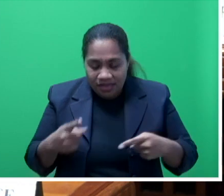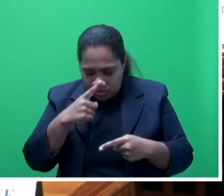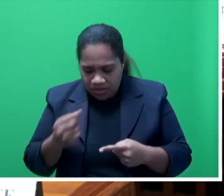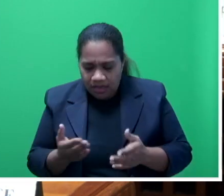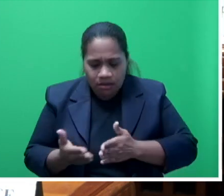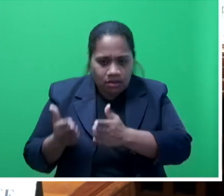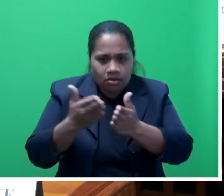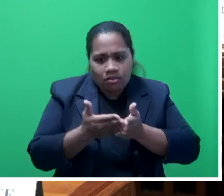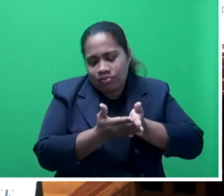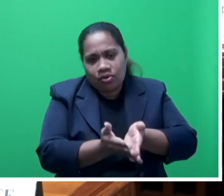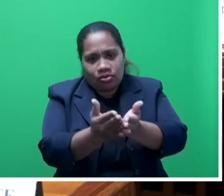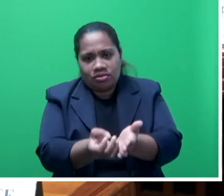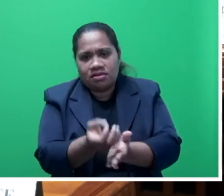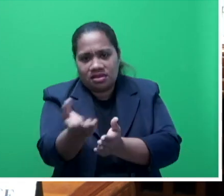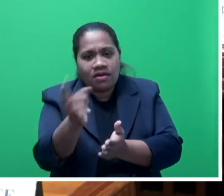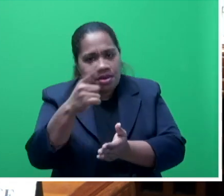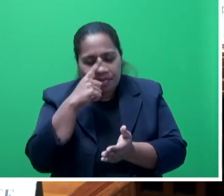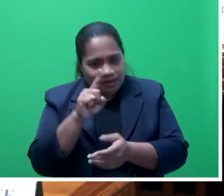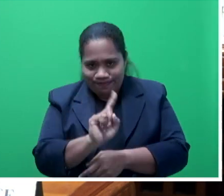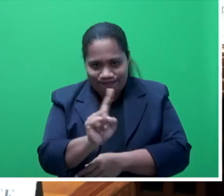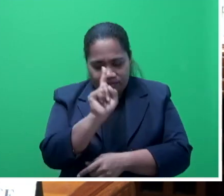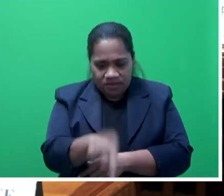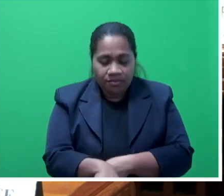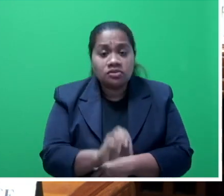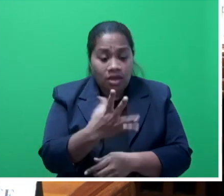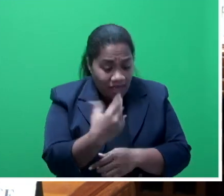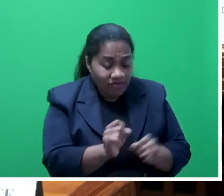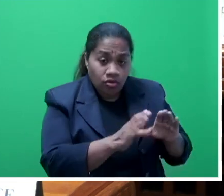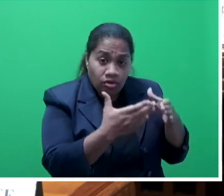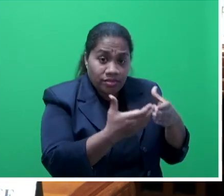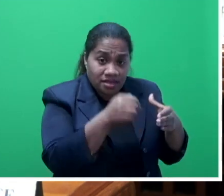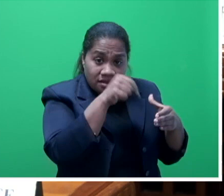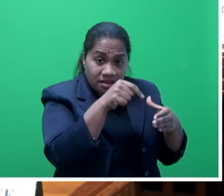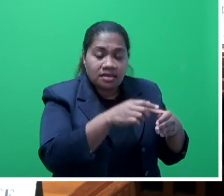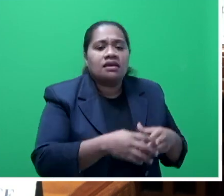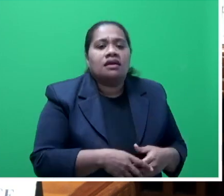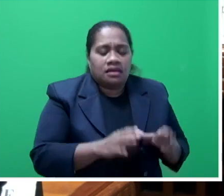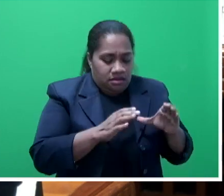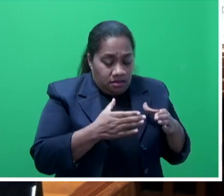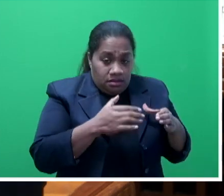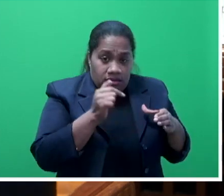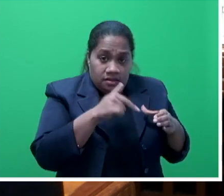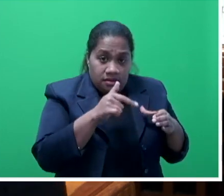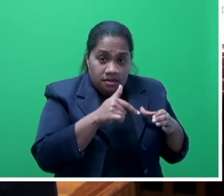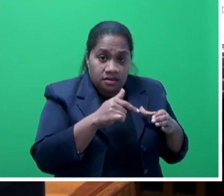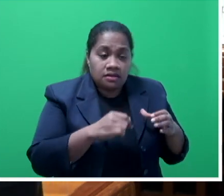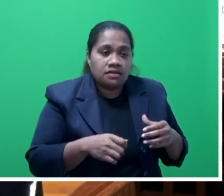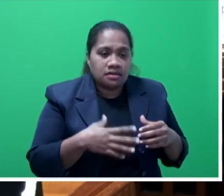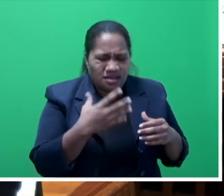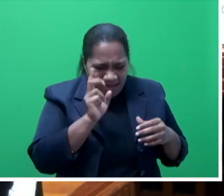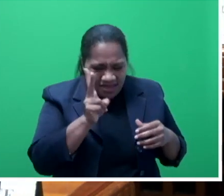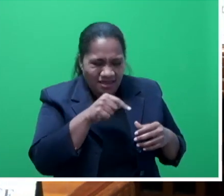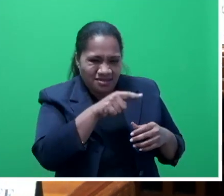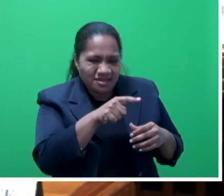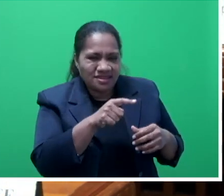committee led by the Minister of Industry, Trade and Tourism and Commerce. Again, that's a delegated